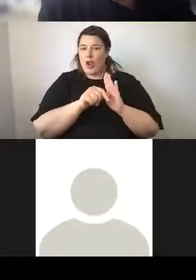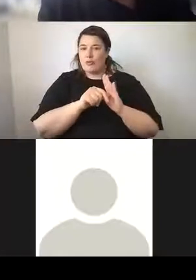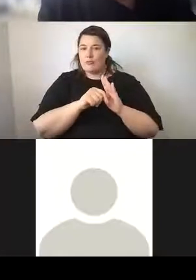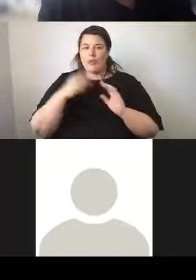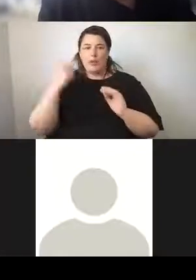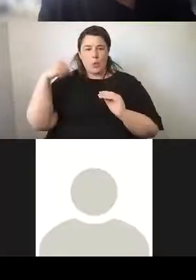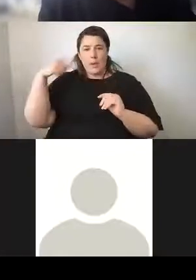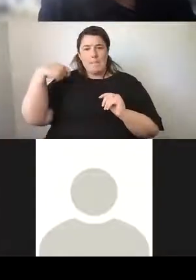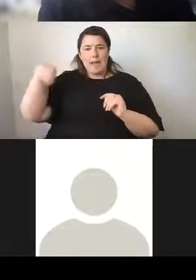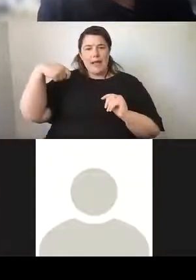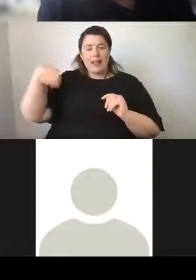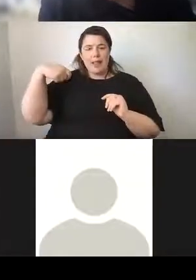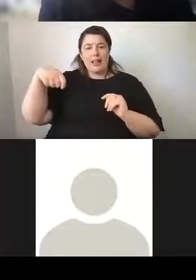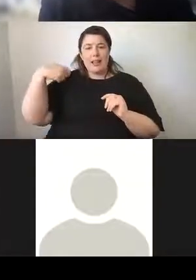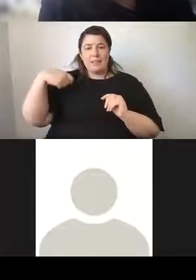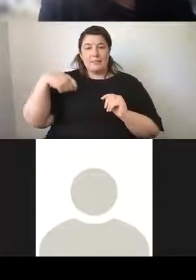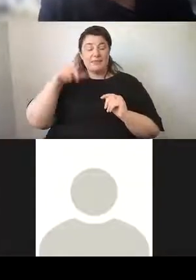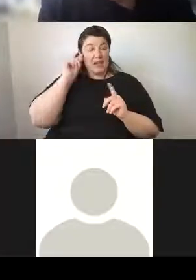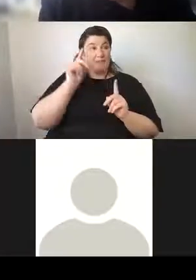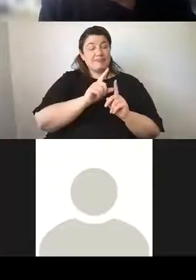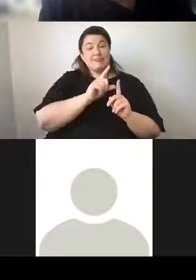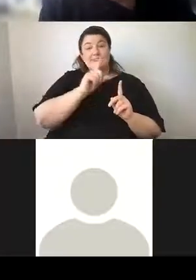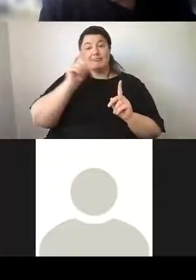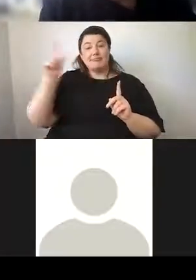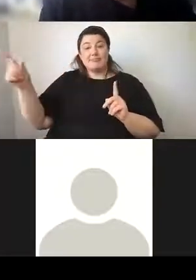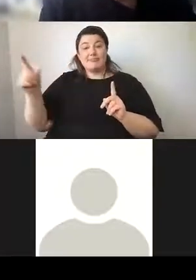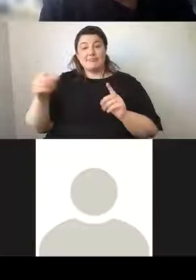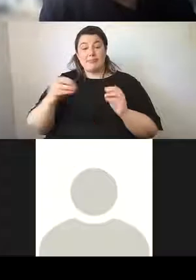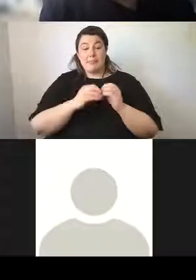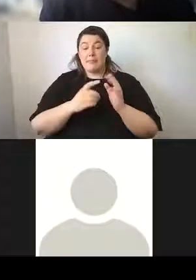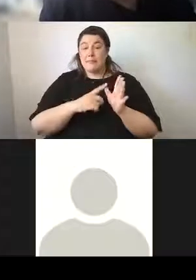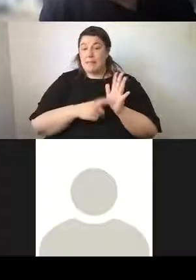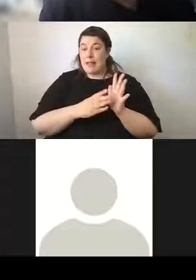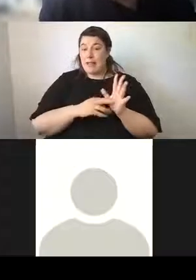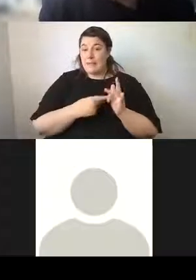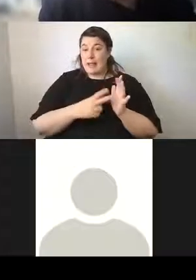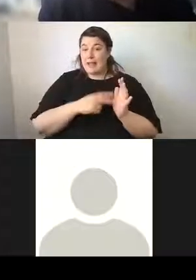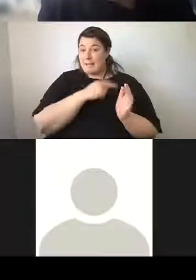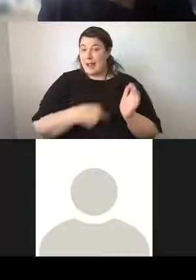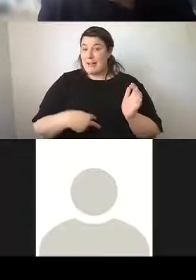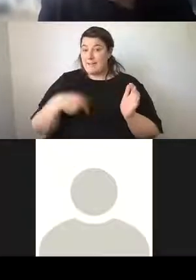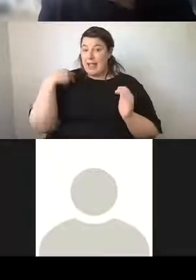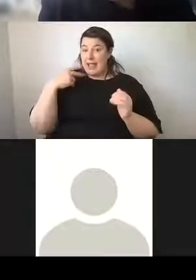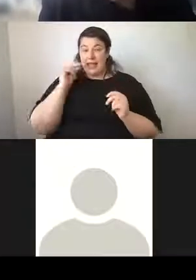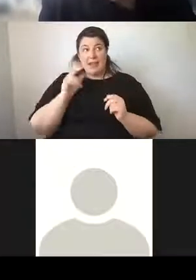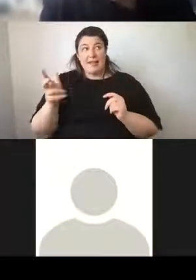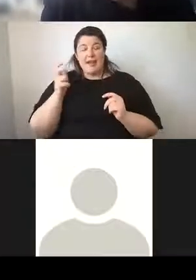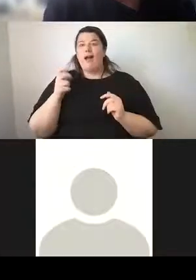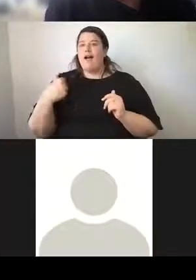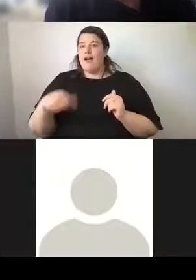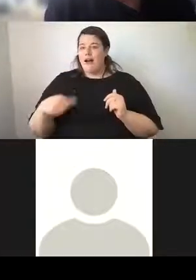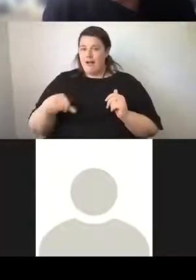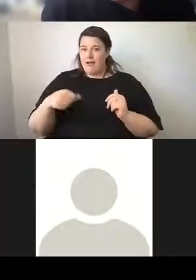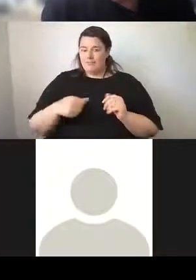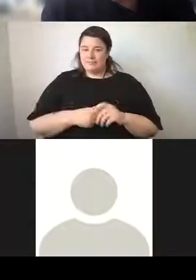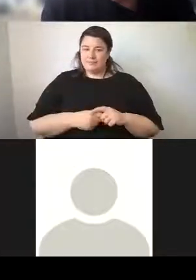which could be heard as far away as Balmain and were also to be used